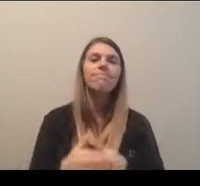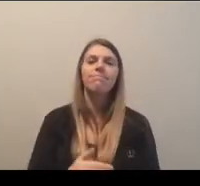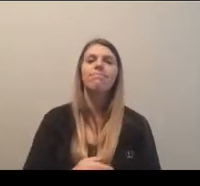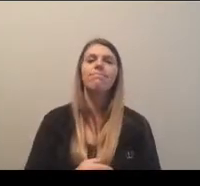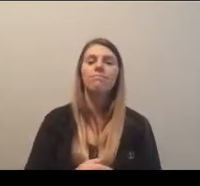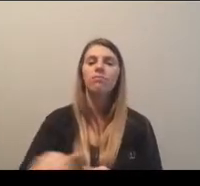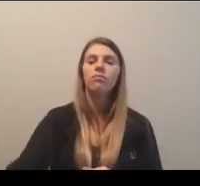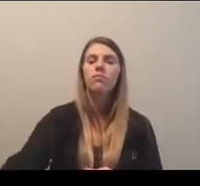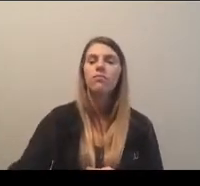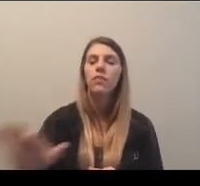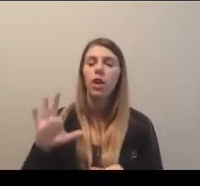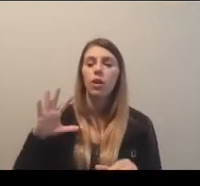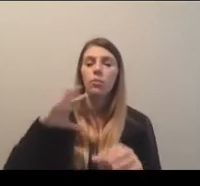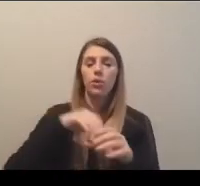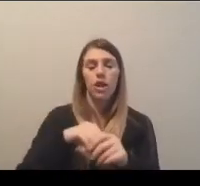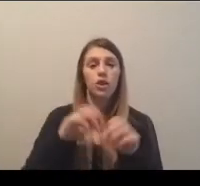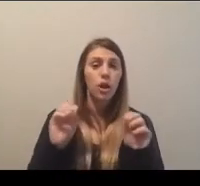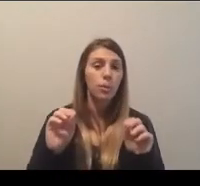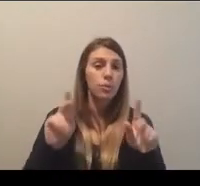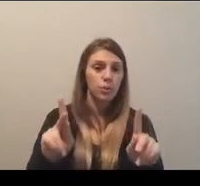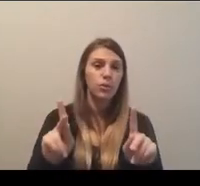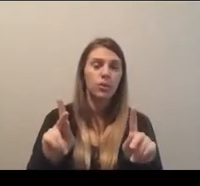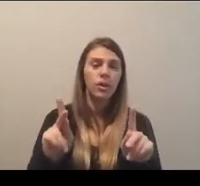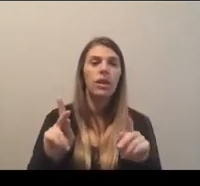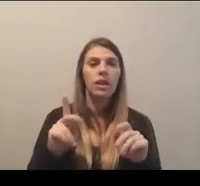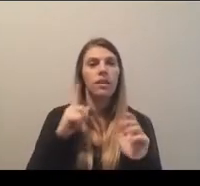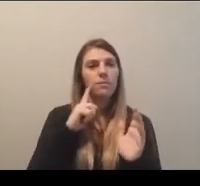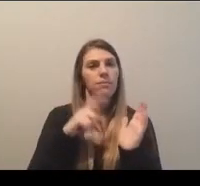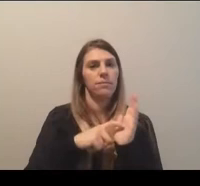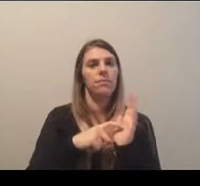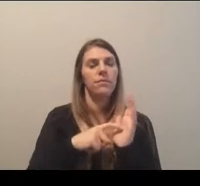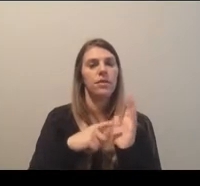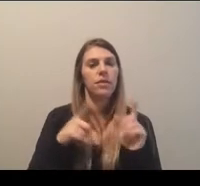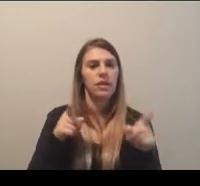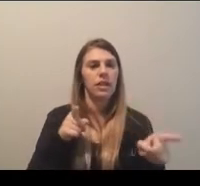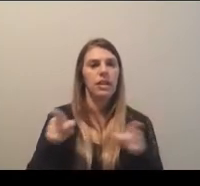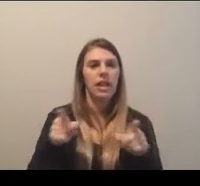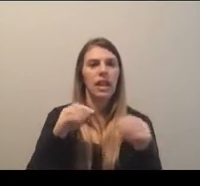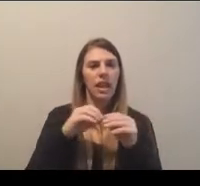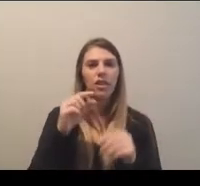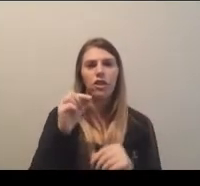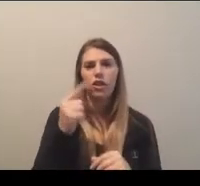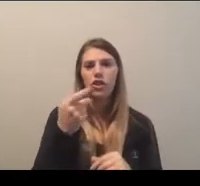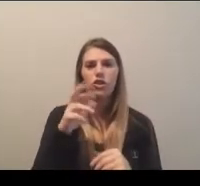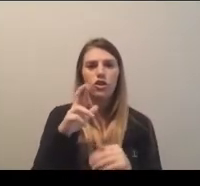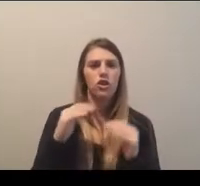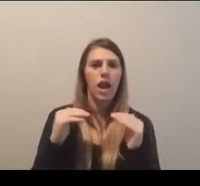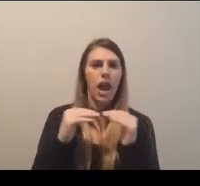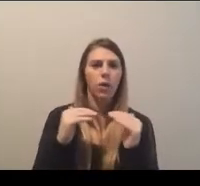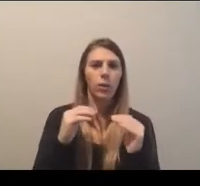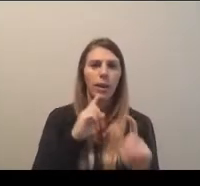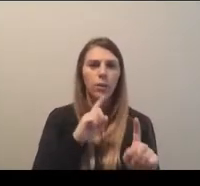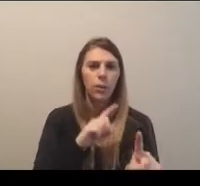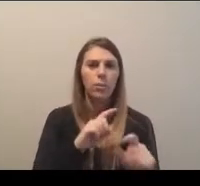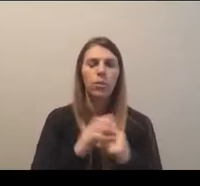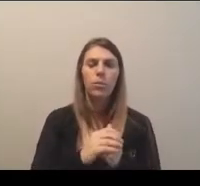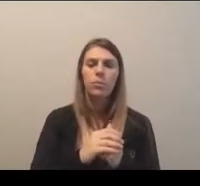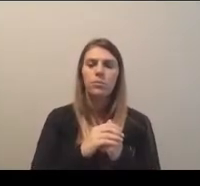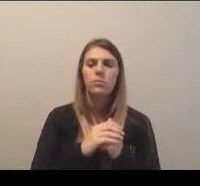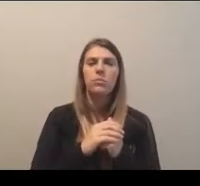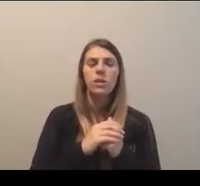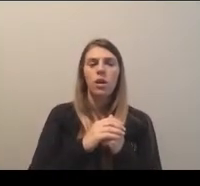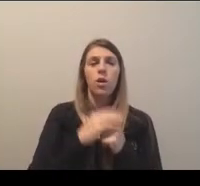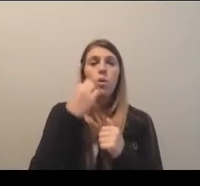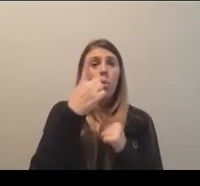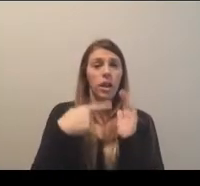Participation opportunities were also something distinctly called out in the gender equity report. The one